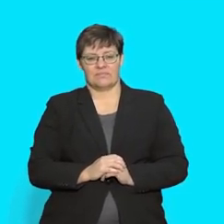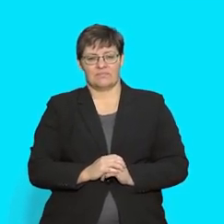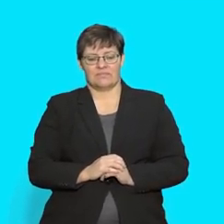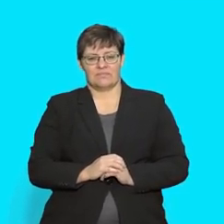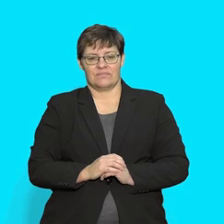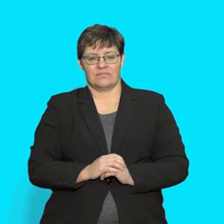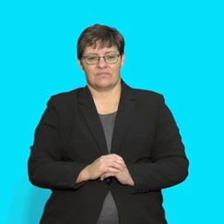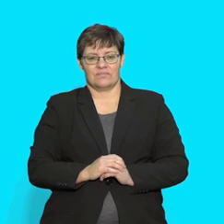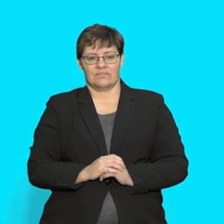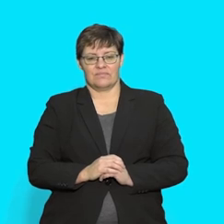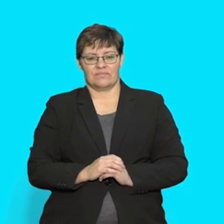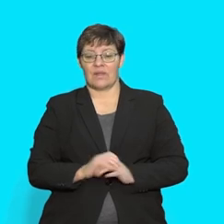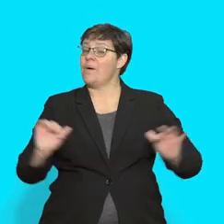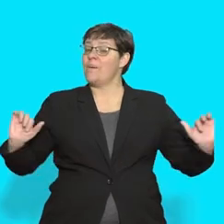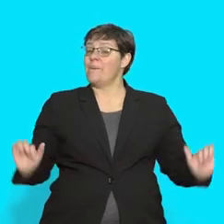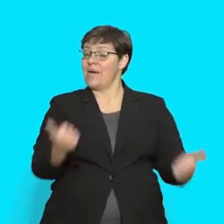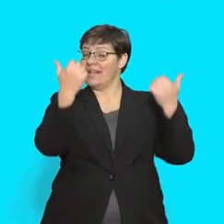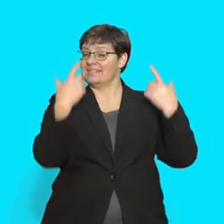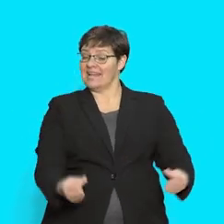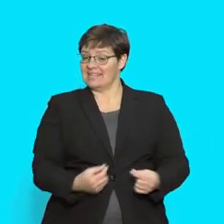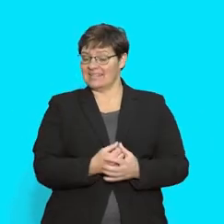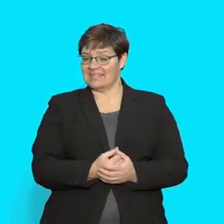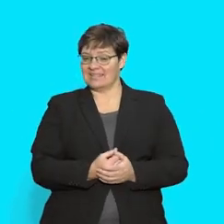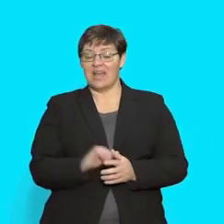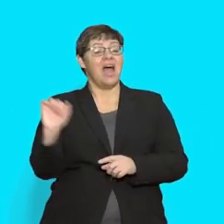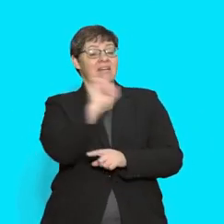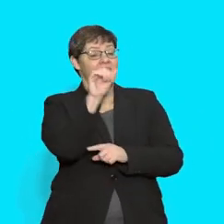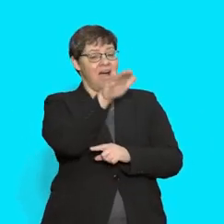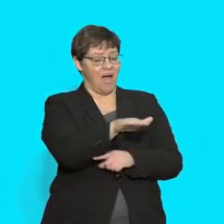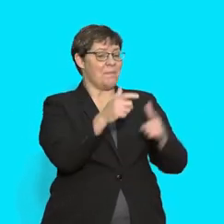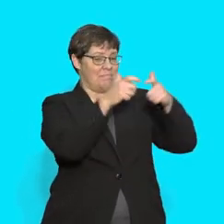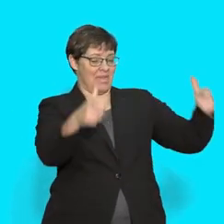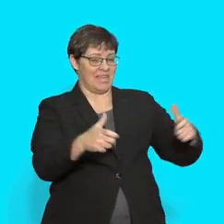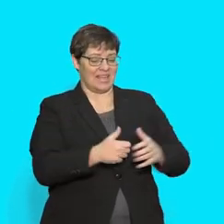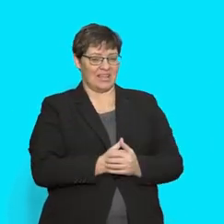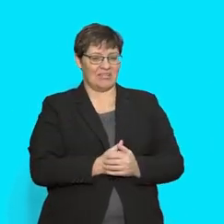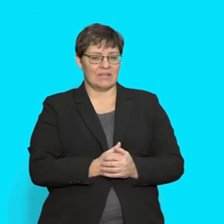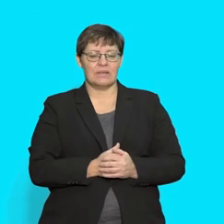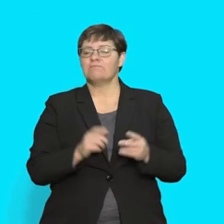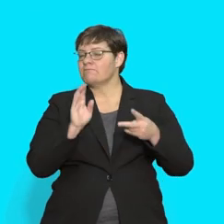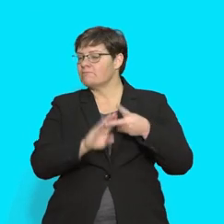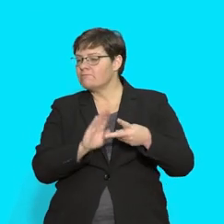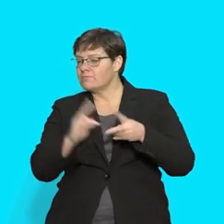Well done a car is big How about this sound